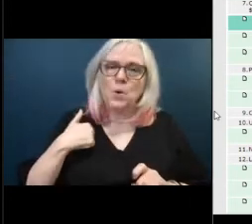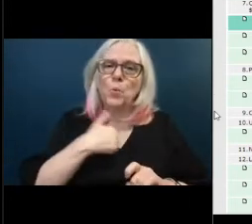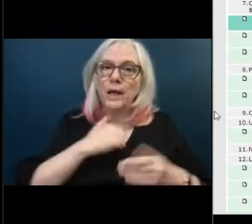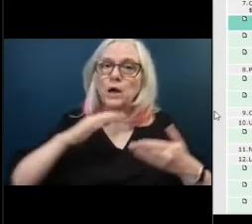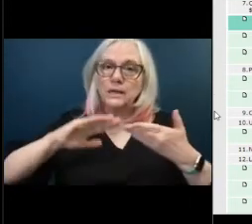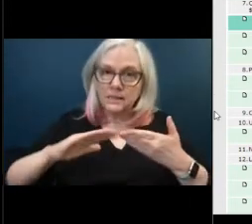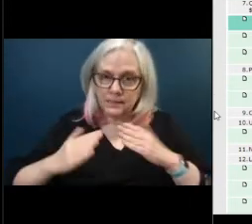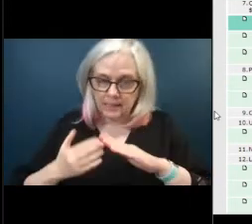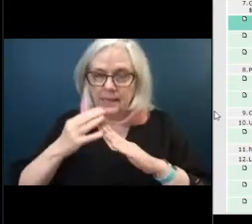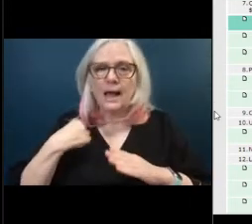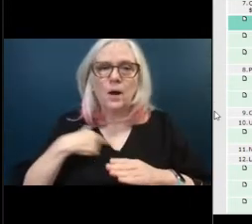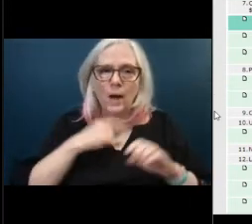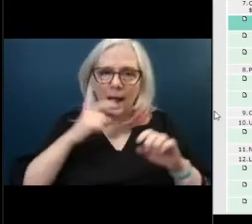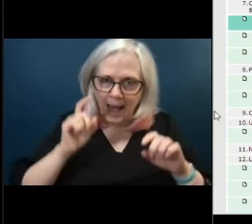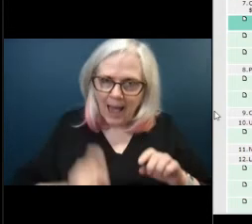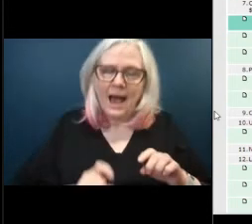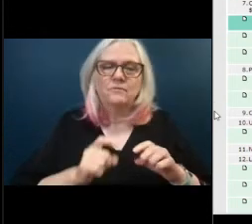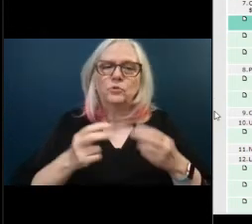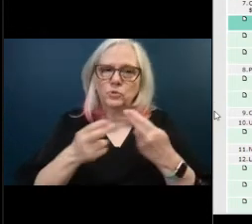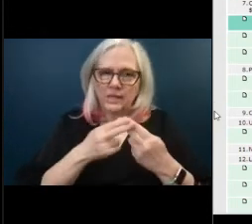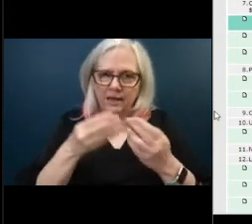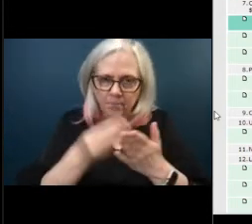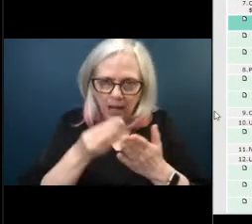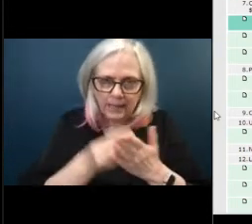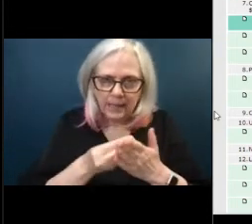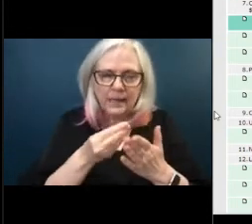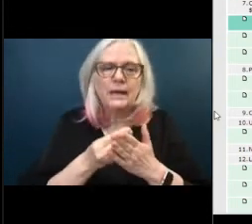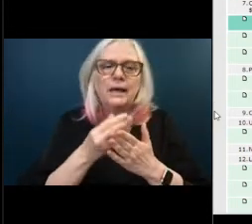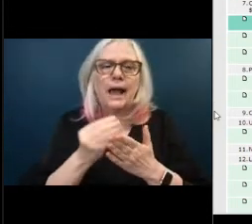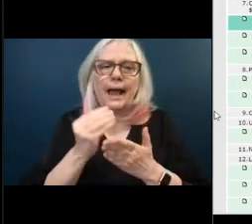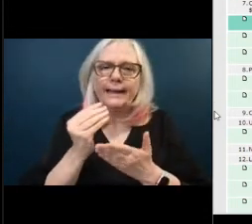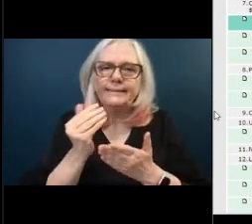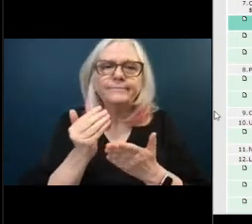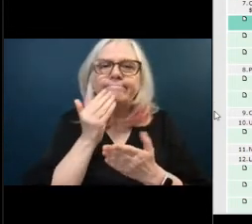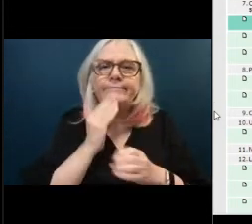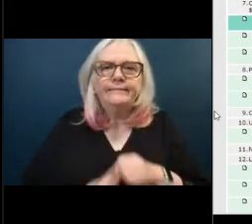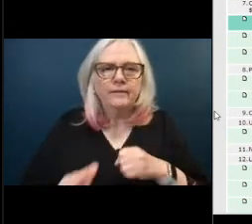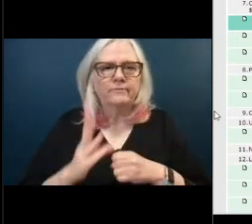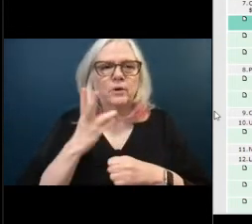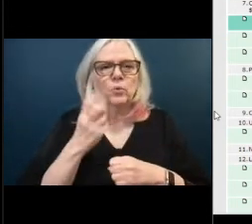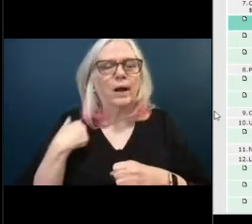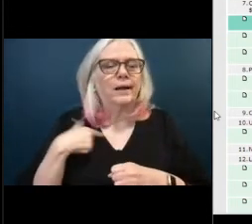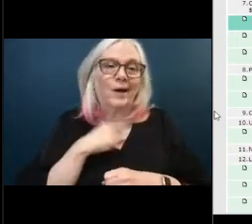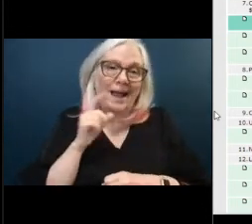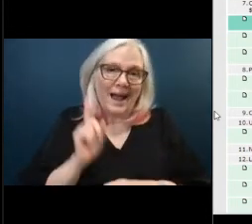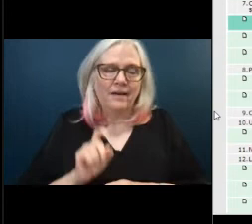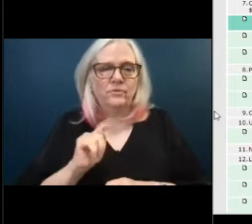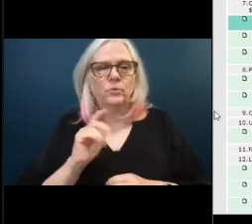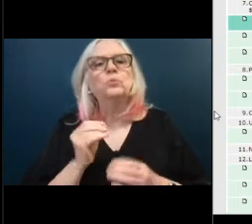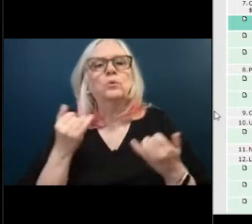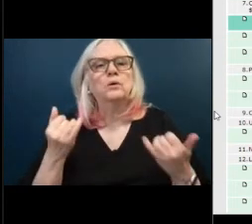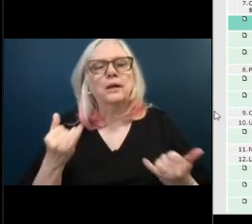save money and cut corners wherever we can i know we picked the our staff is